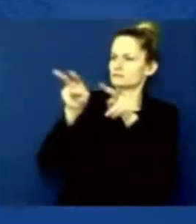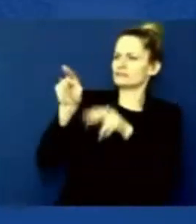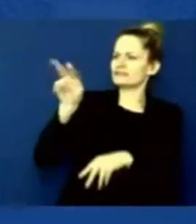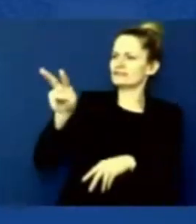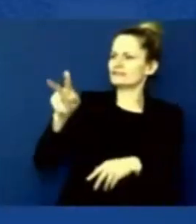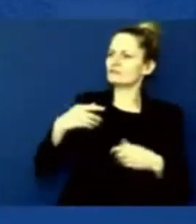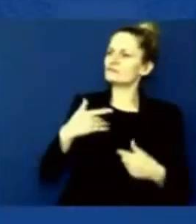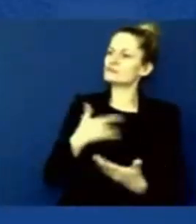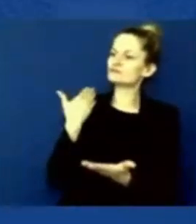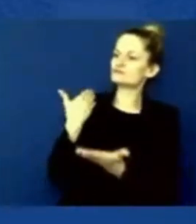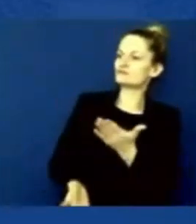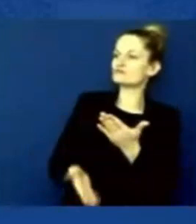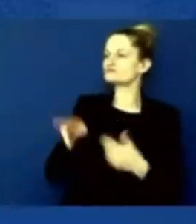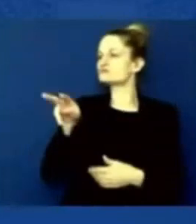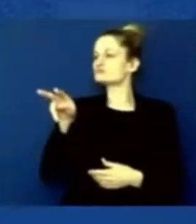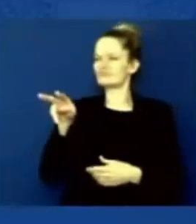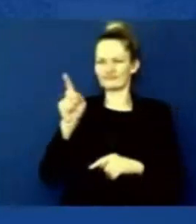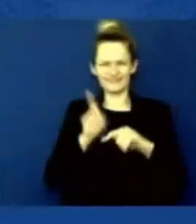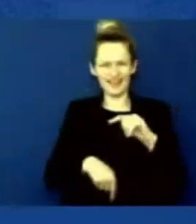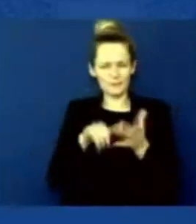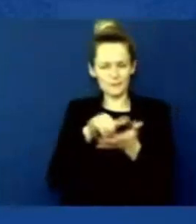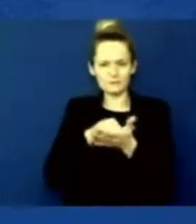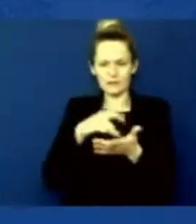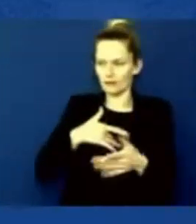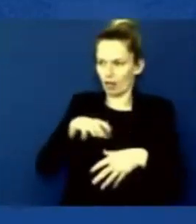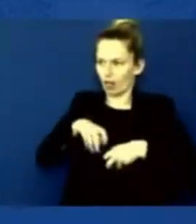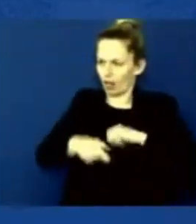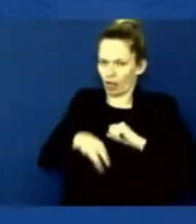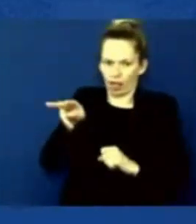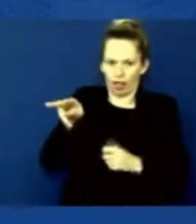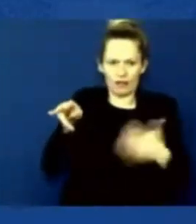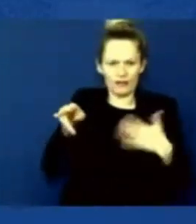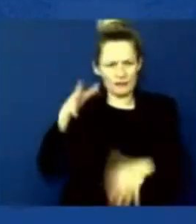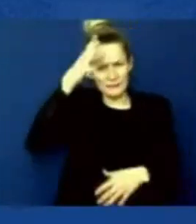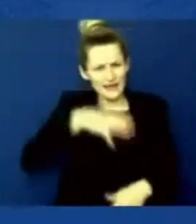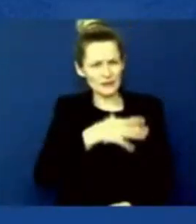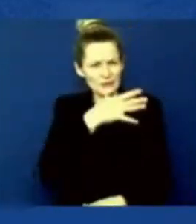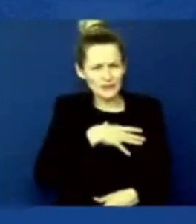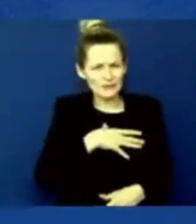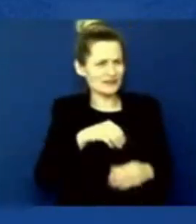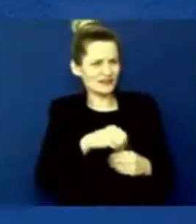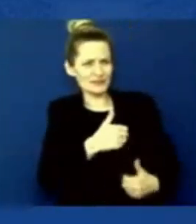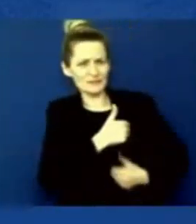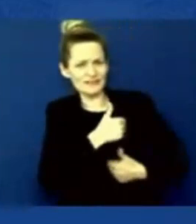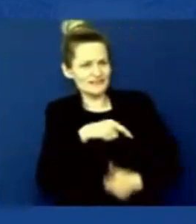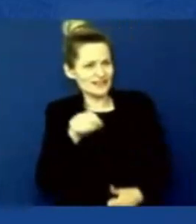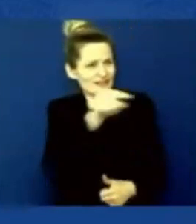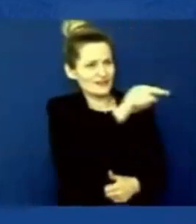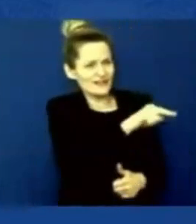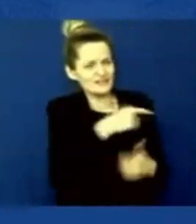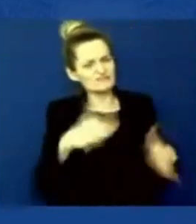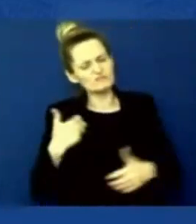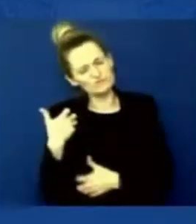the women and men of the United States Armed Forces are acting bravely and with professionalism and with a basic human